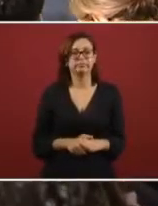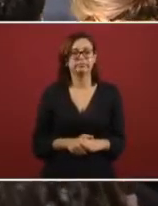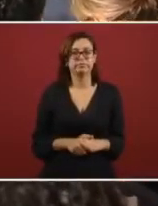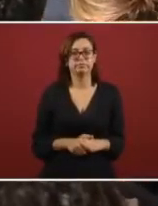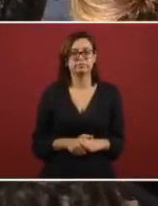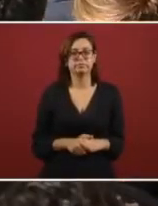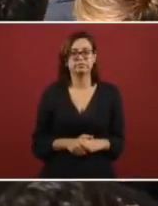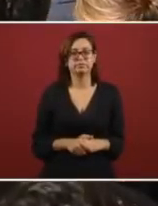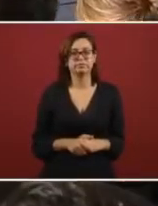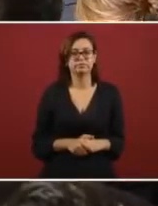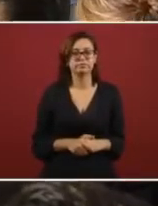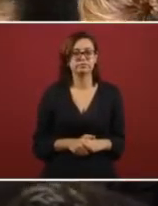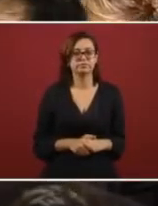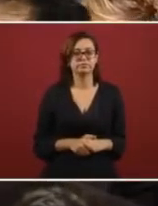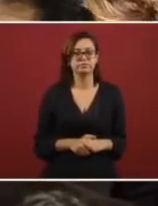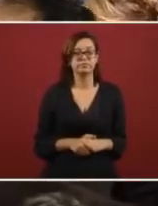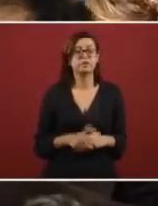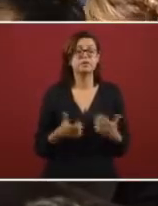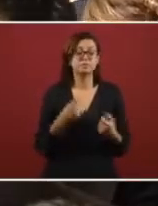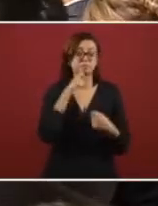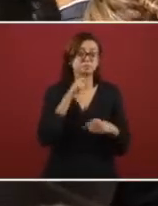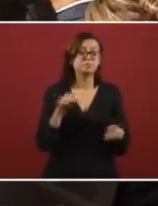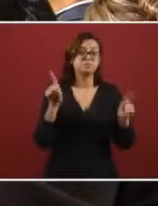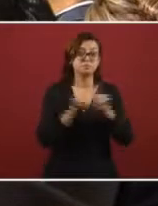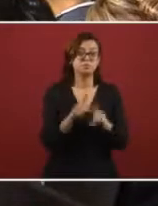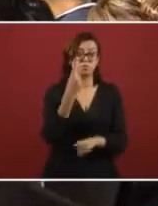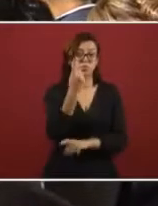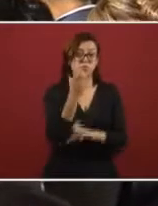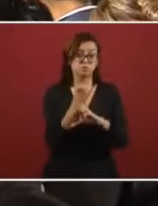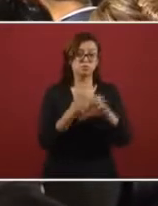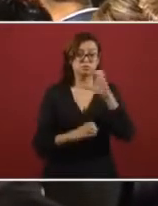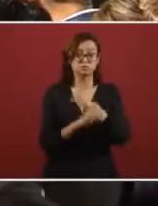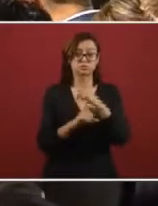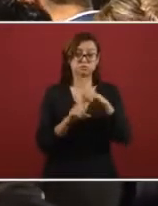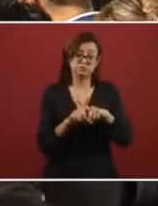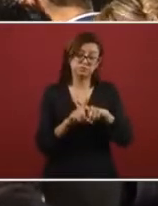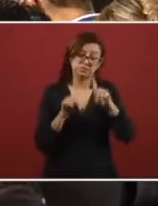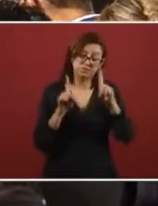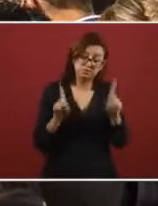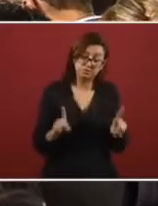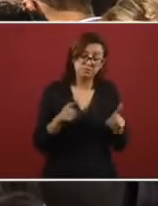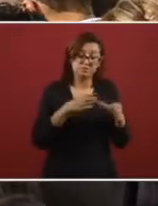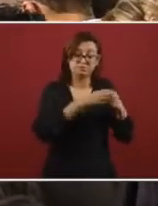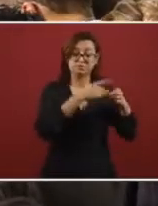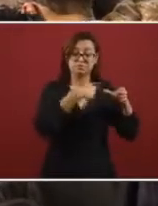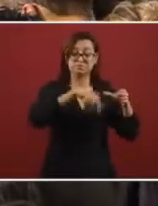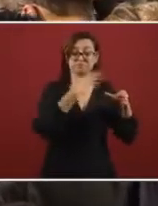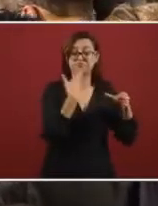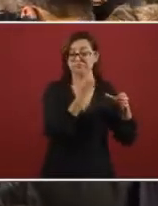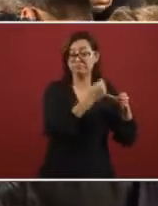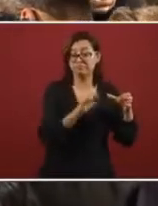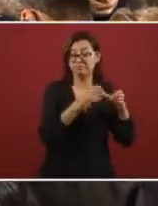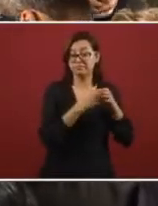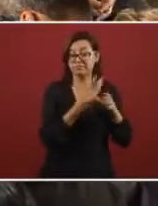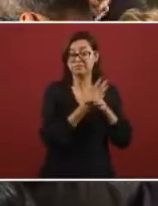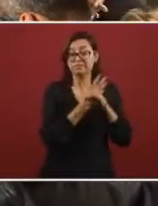And a variable that the technocrats would say